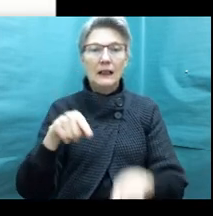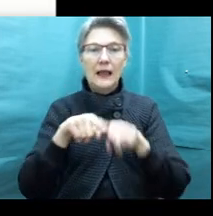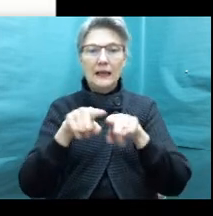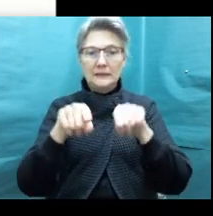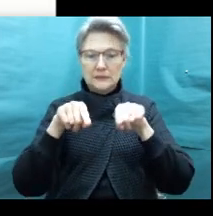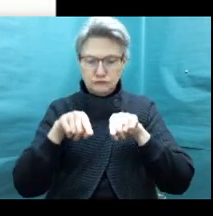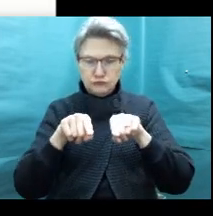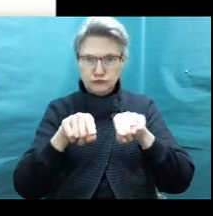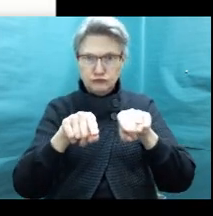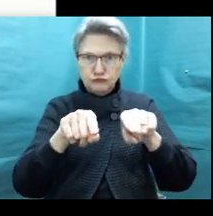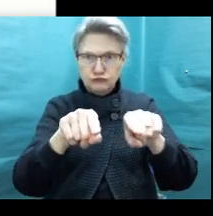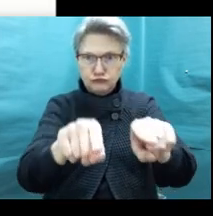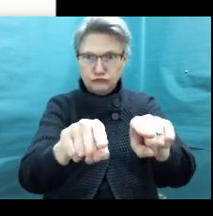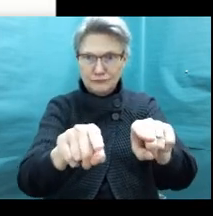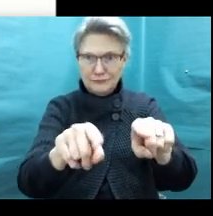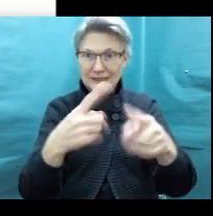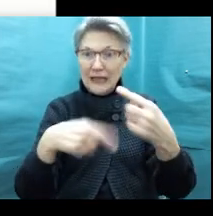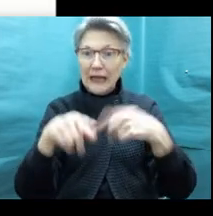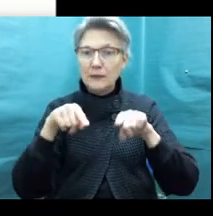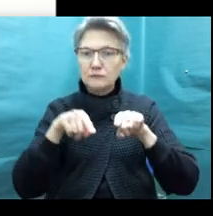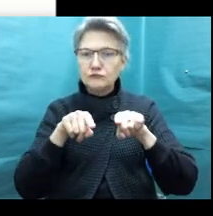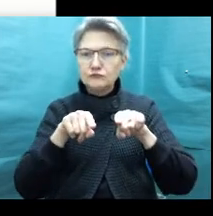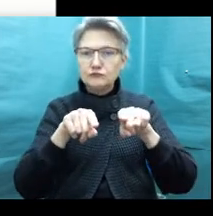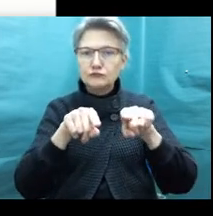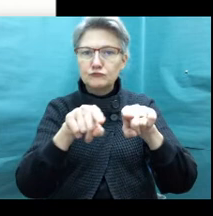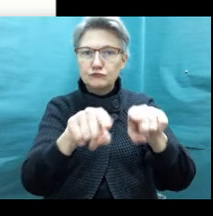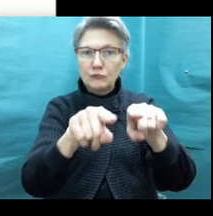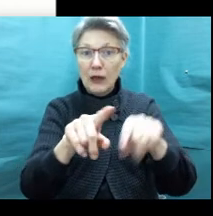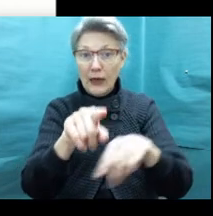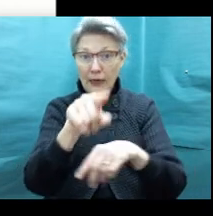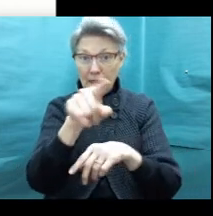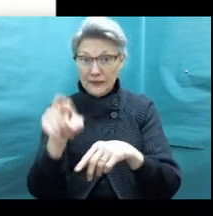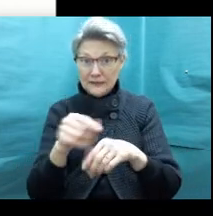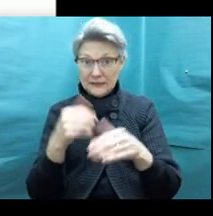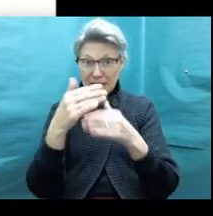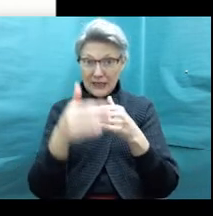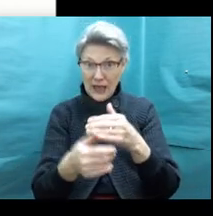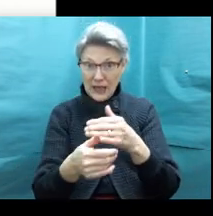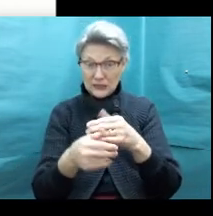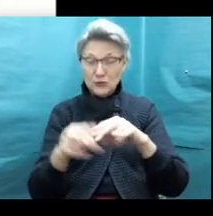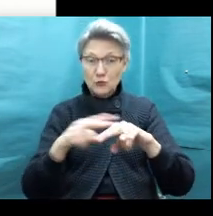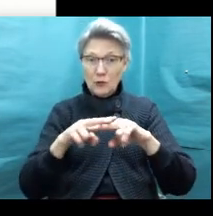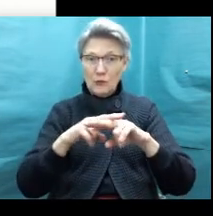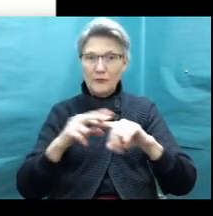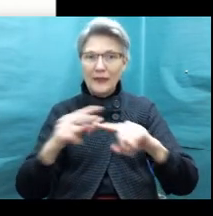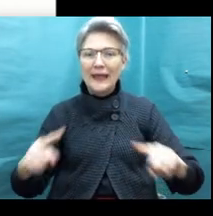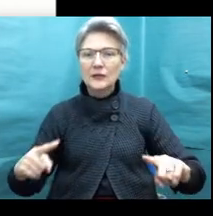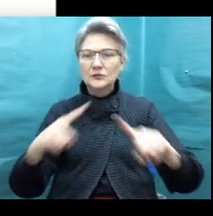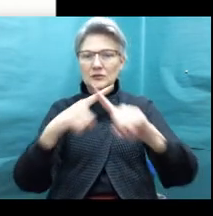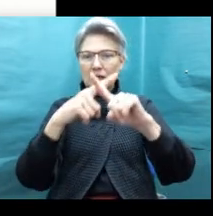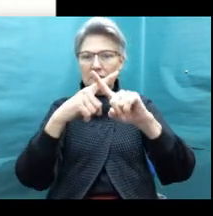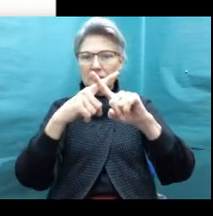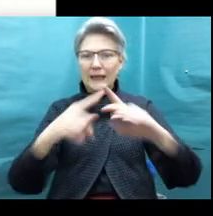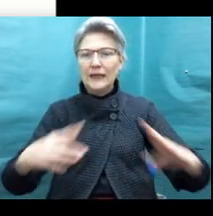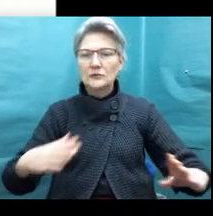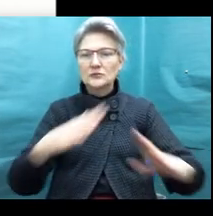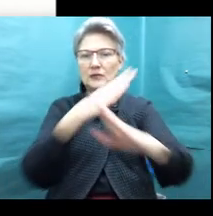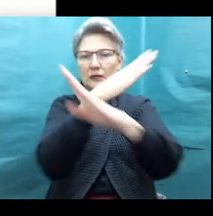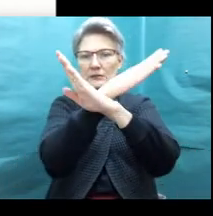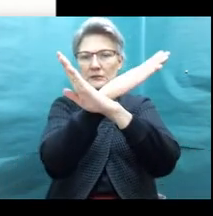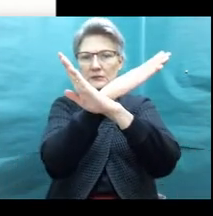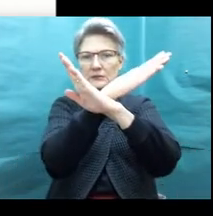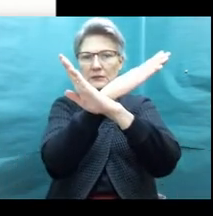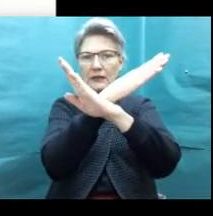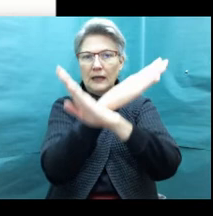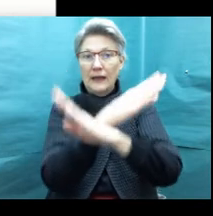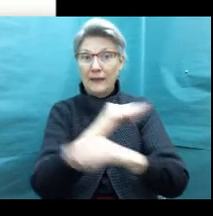saw here, I noticed that the lines crossed or intersected and that those intersecting lines formed angles. I